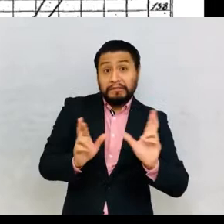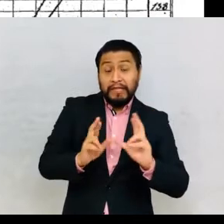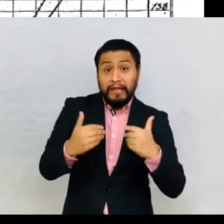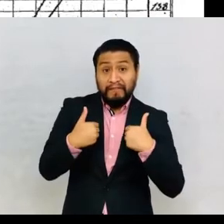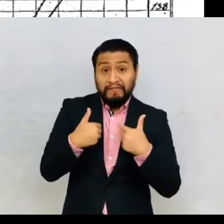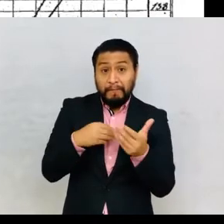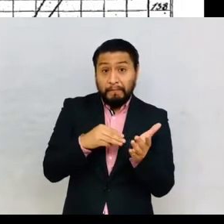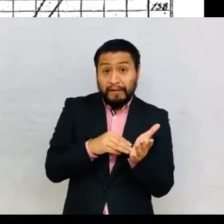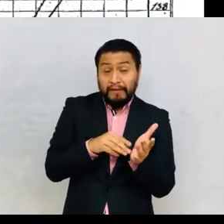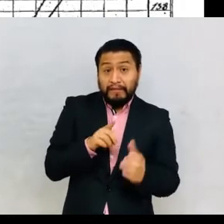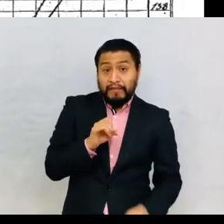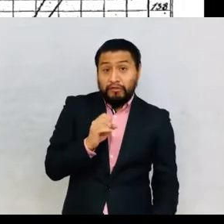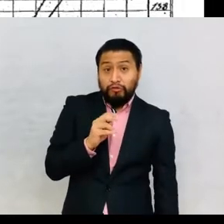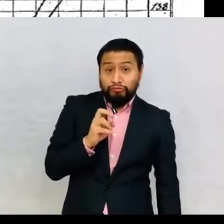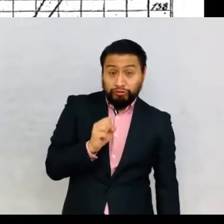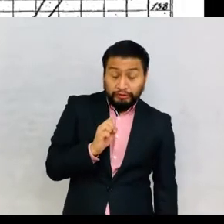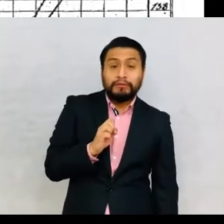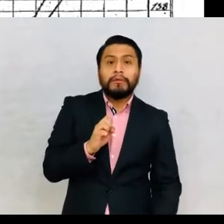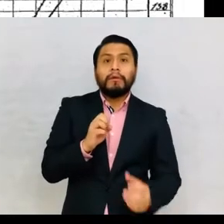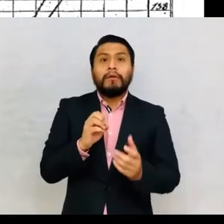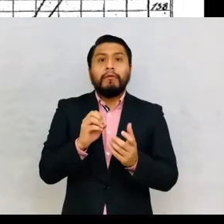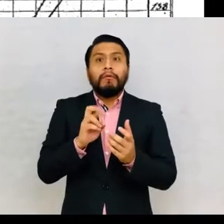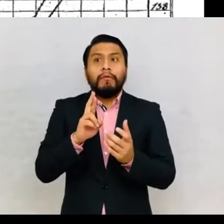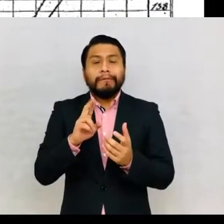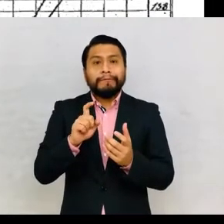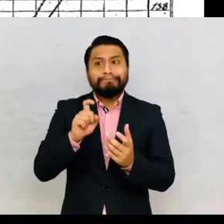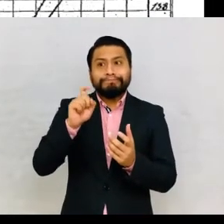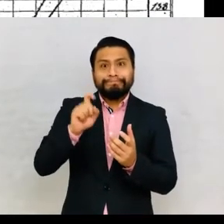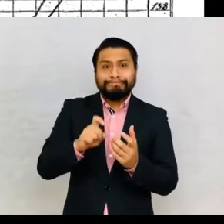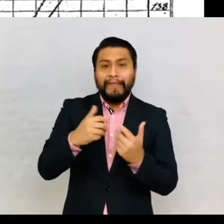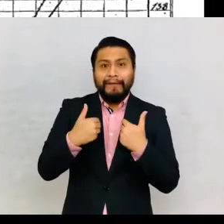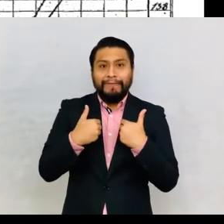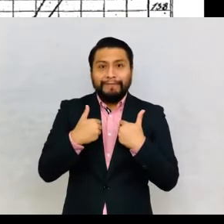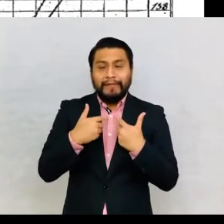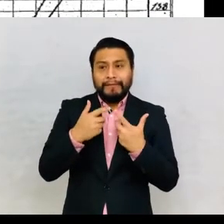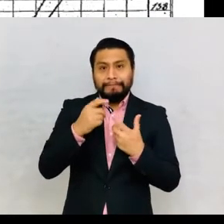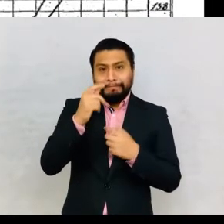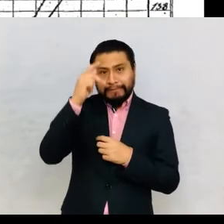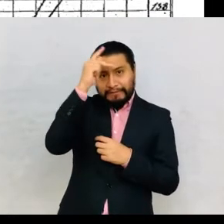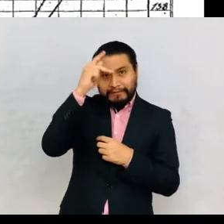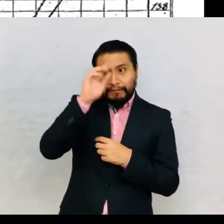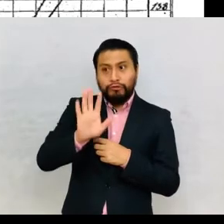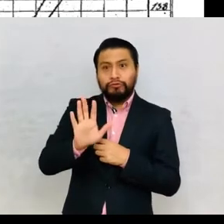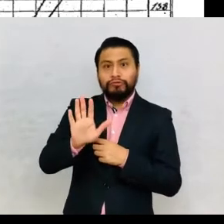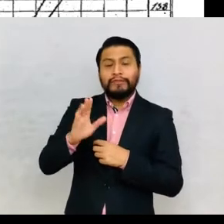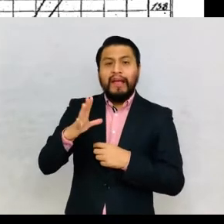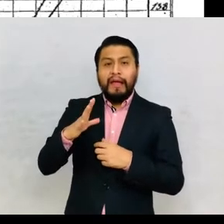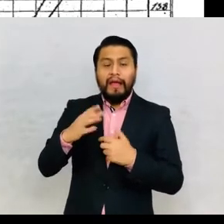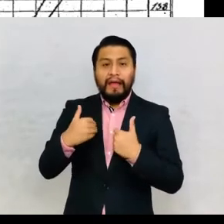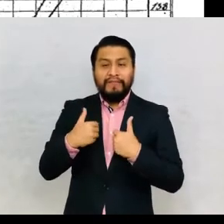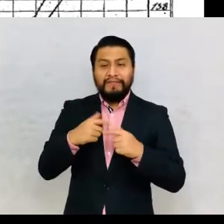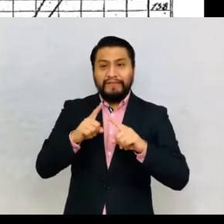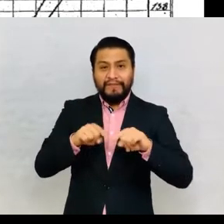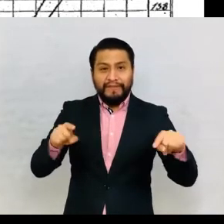discourse and an incipient psychological discourse in the histories of schools